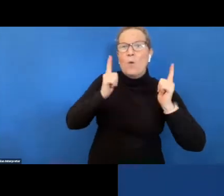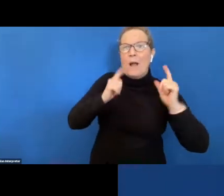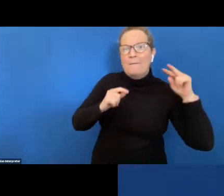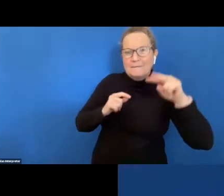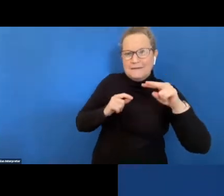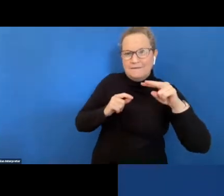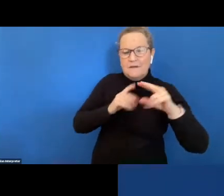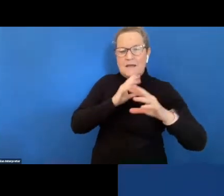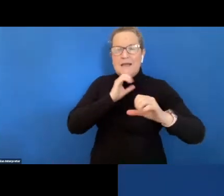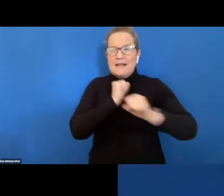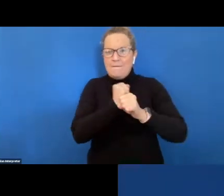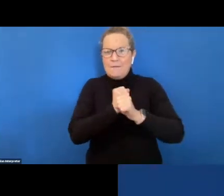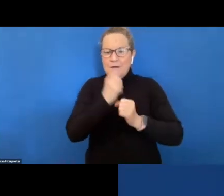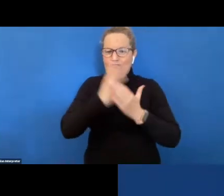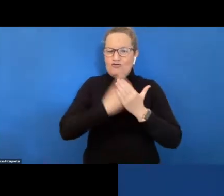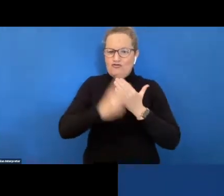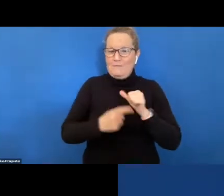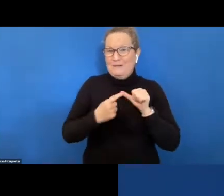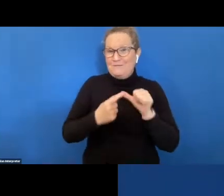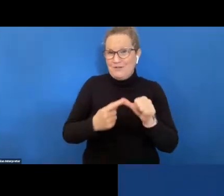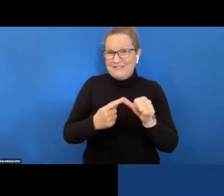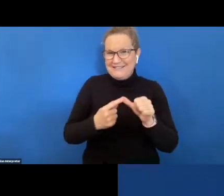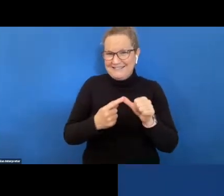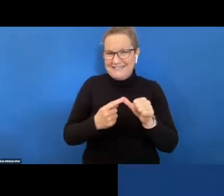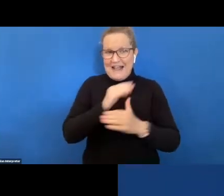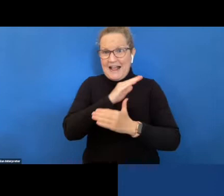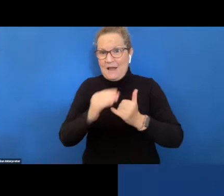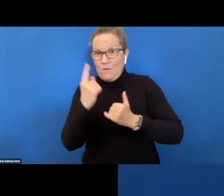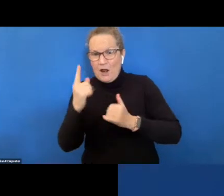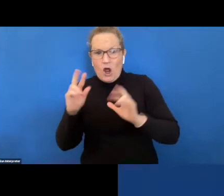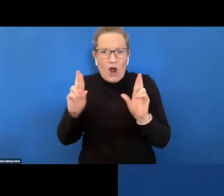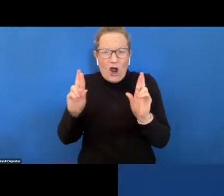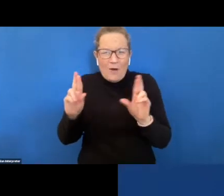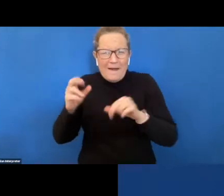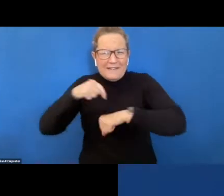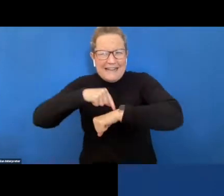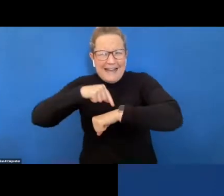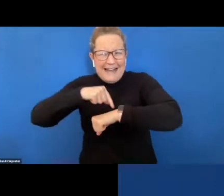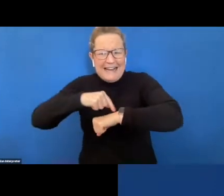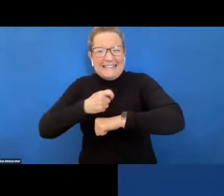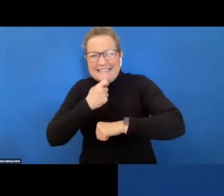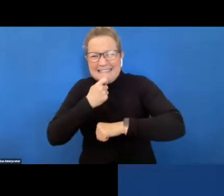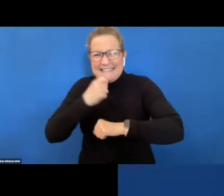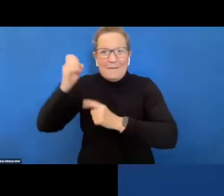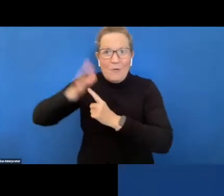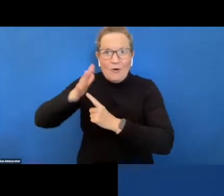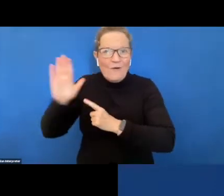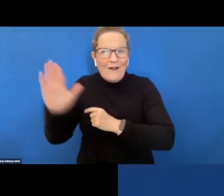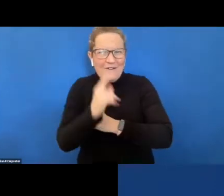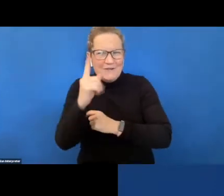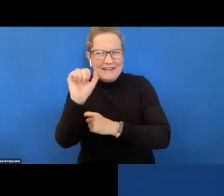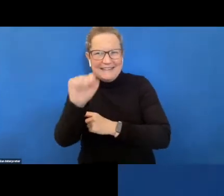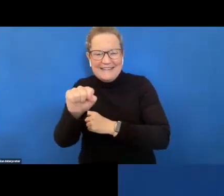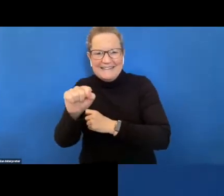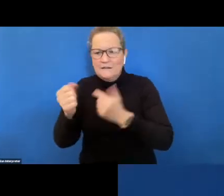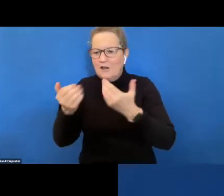government program response and then finally and let's hope we get time for this because this is going to be so important for all of us throw